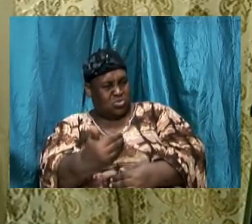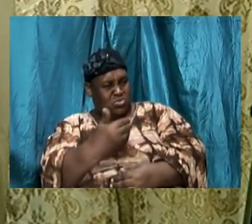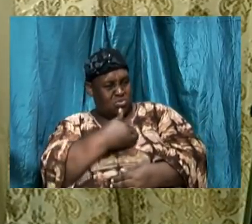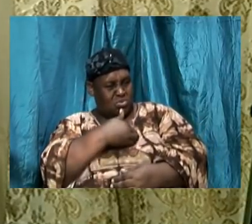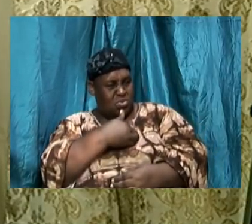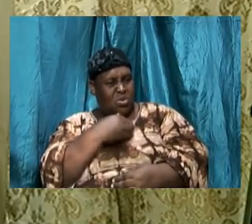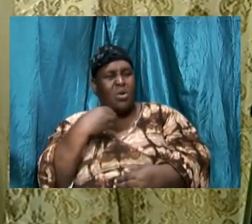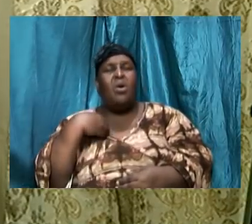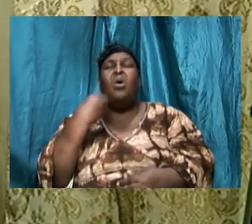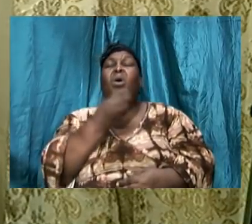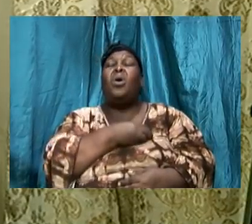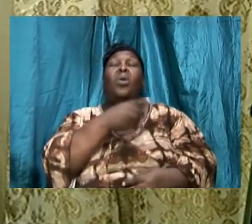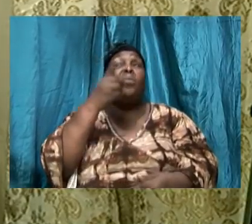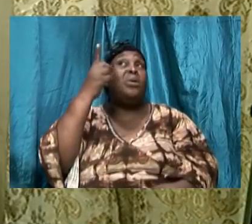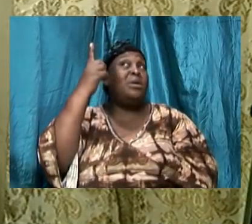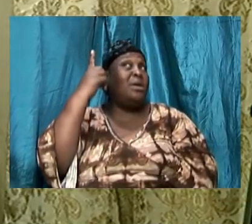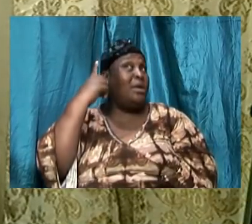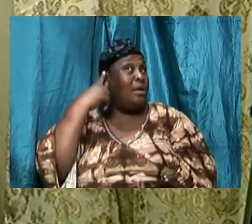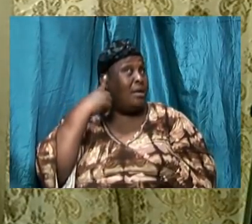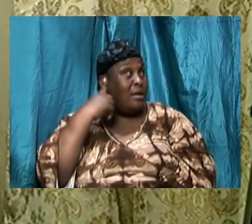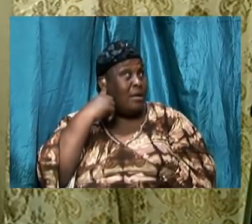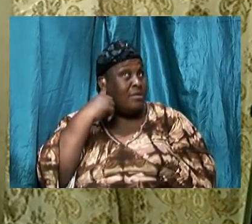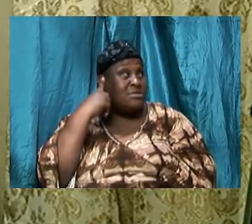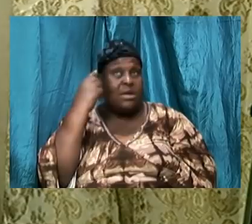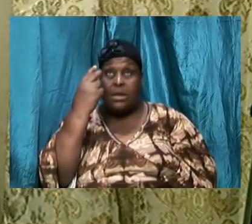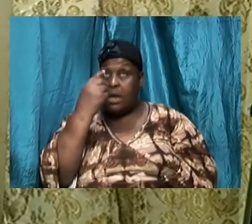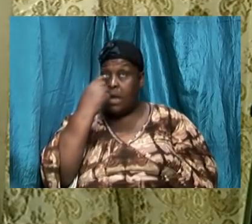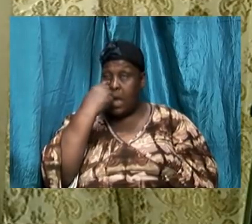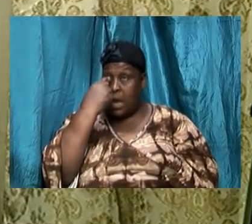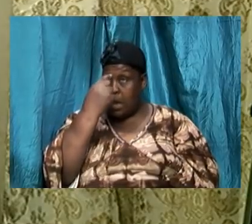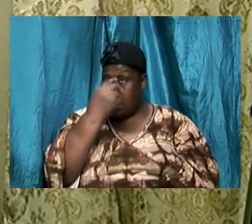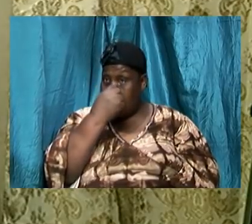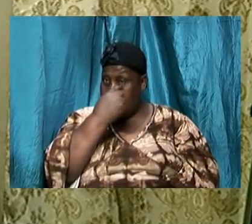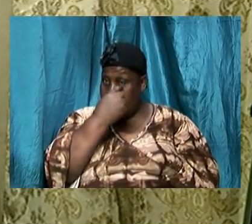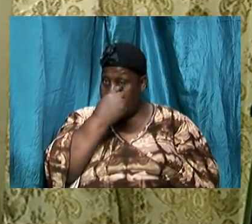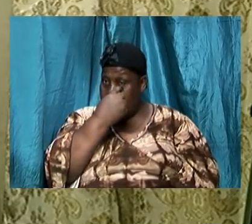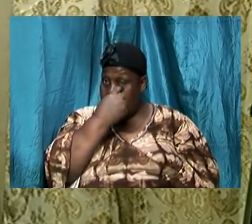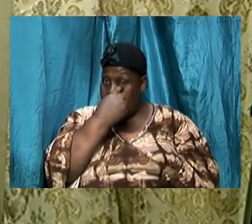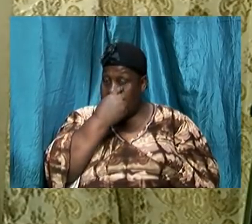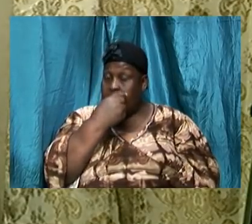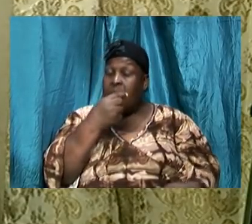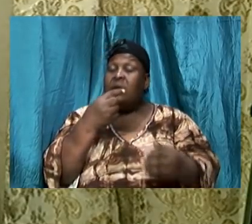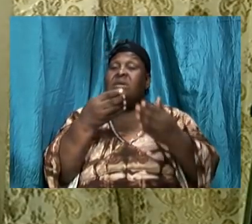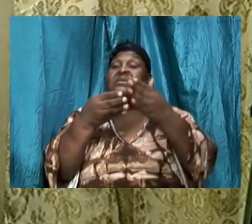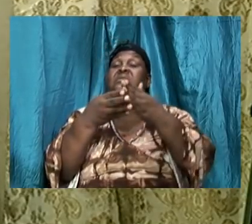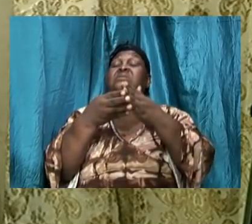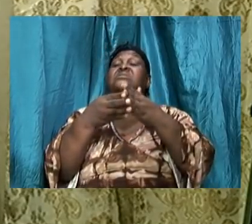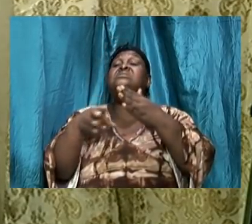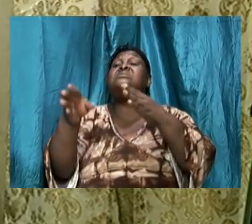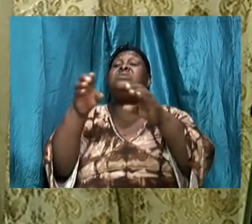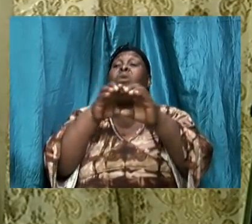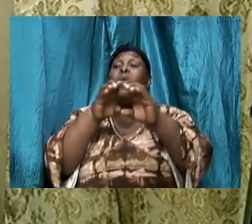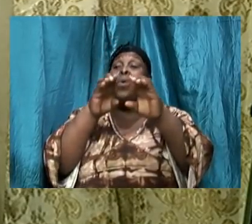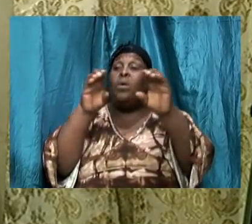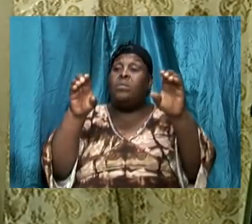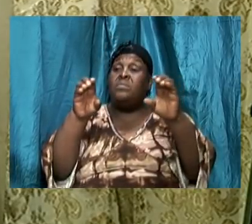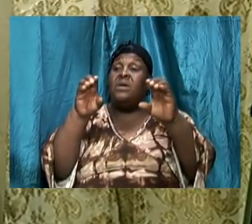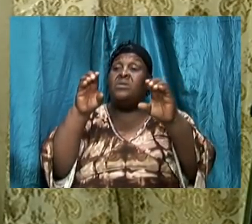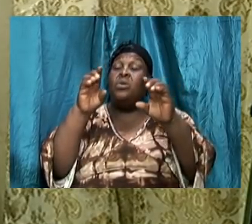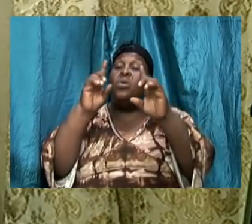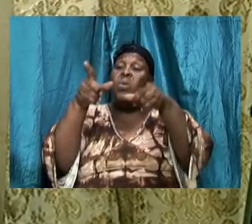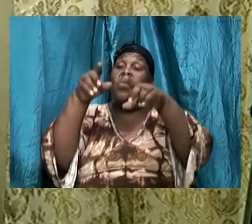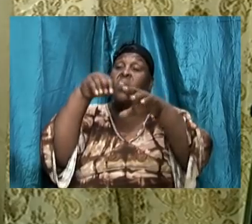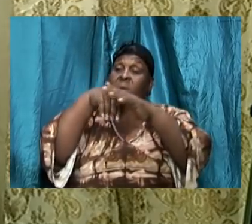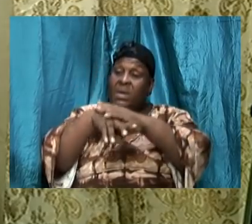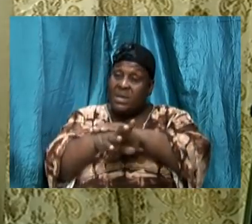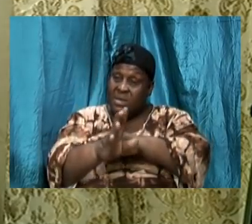eyes are doors that gets into the heart of a man right into